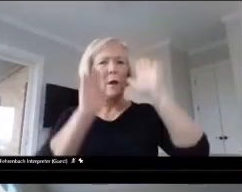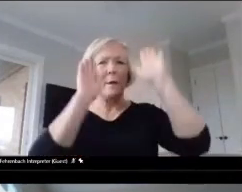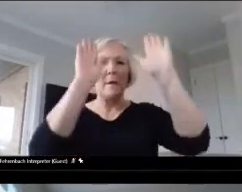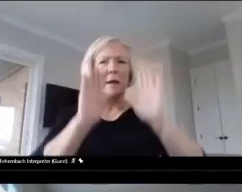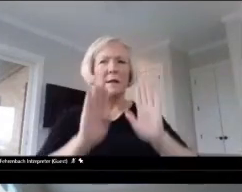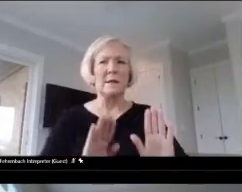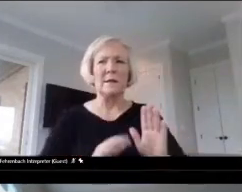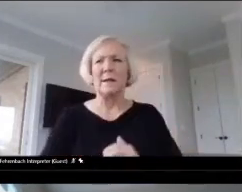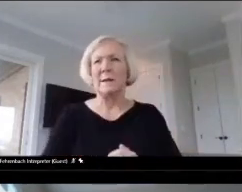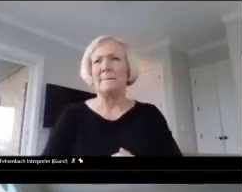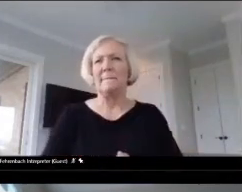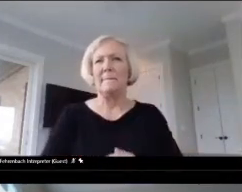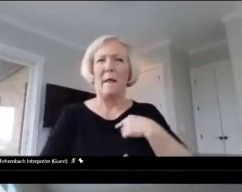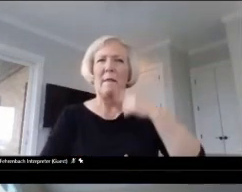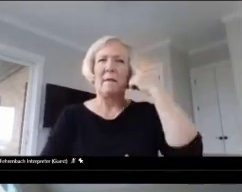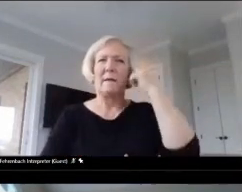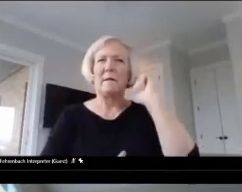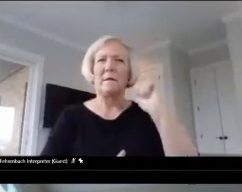I think that's all.